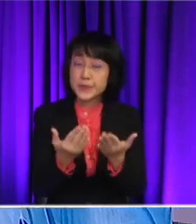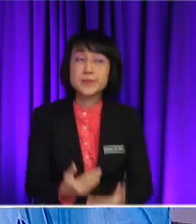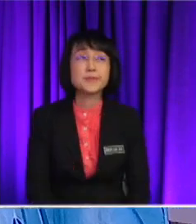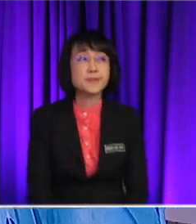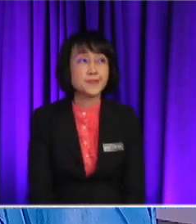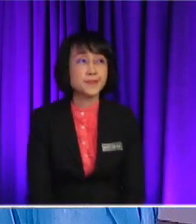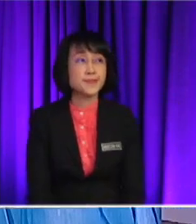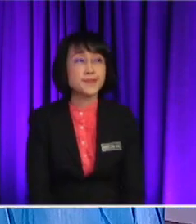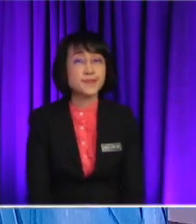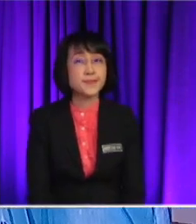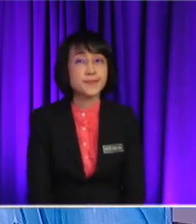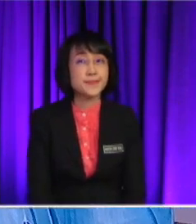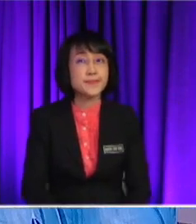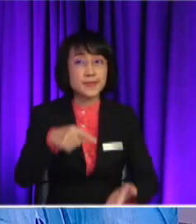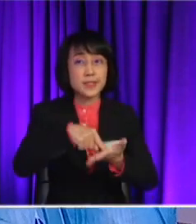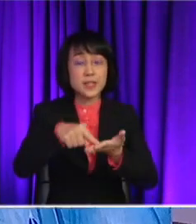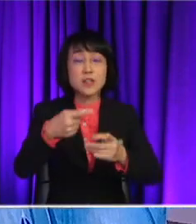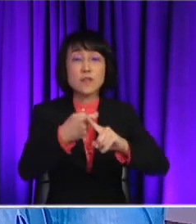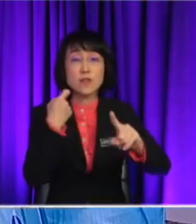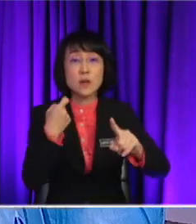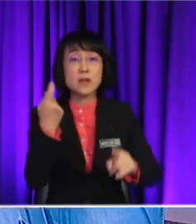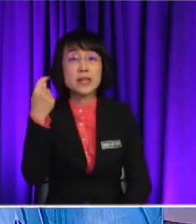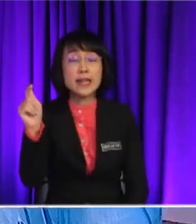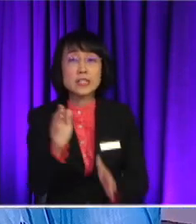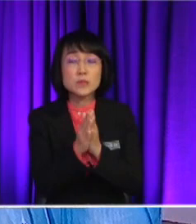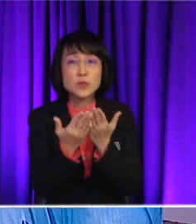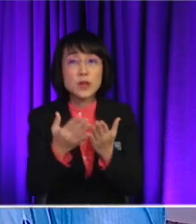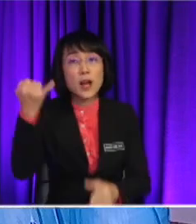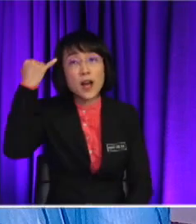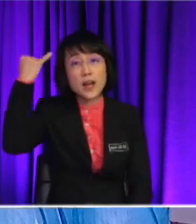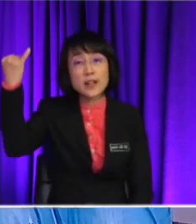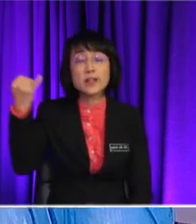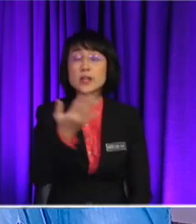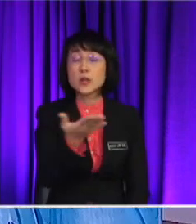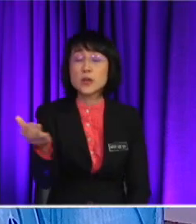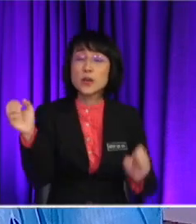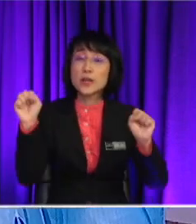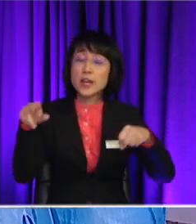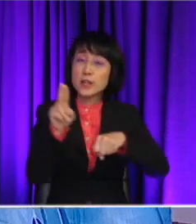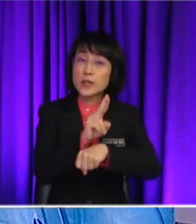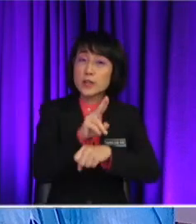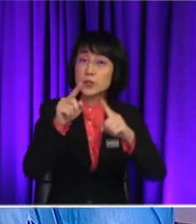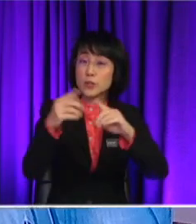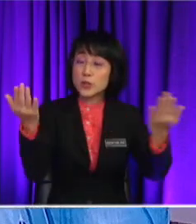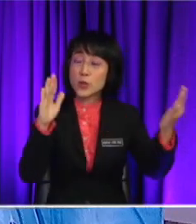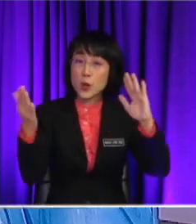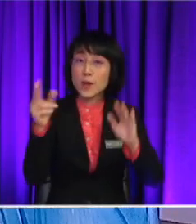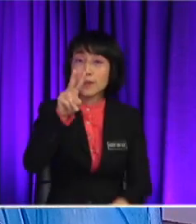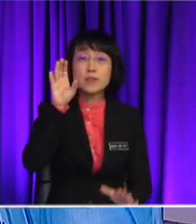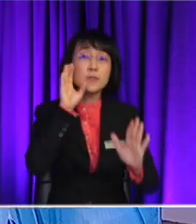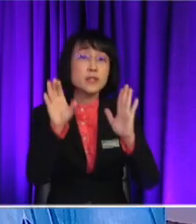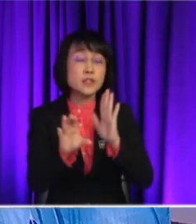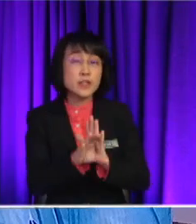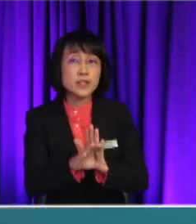slide Okay, so these are from the textbook You can see that the ideas that you can use to compare the two pictures For example,